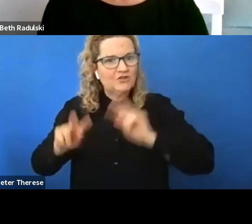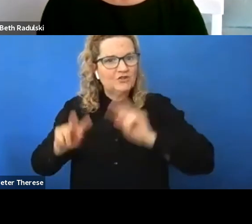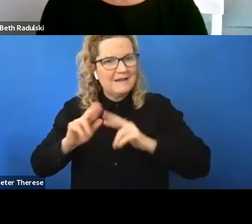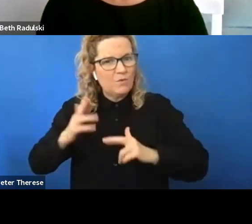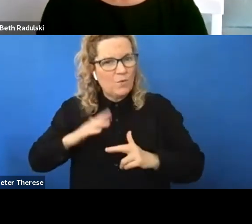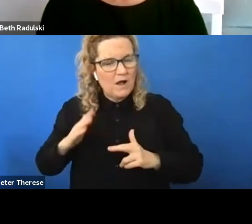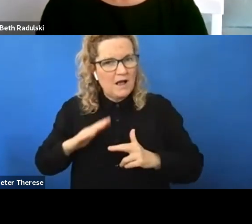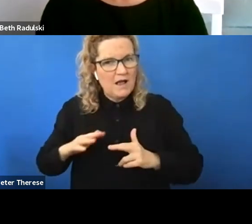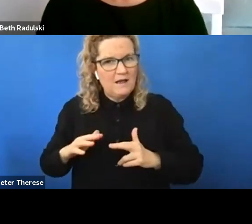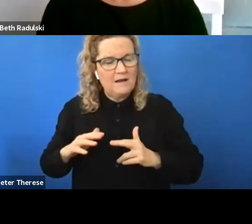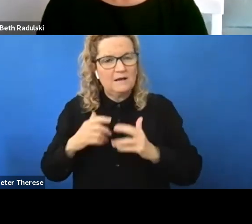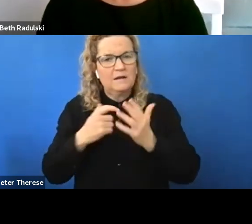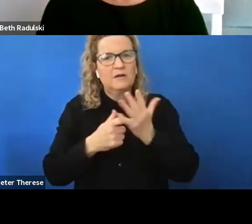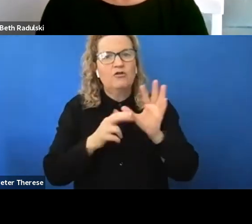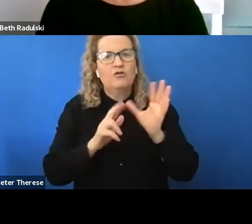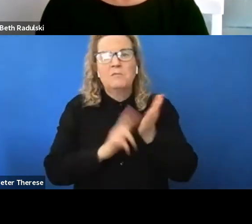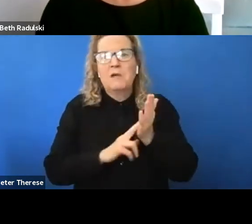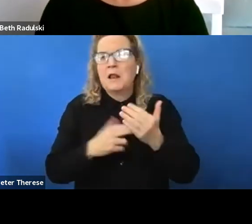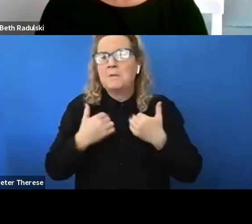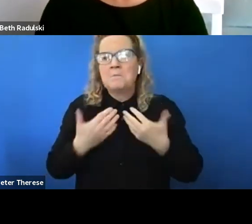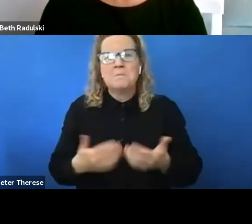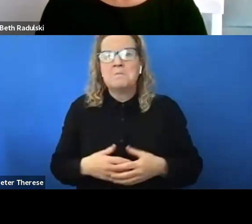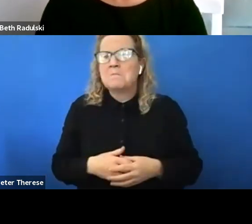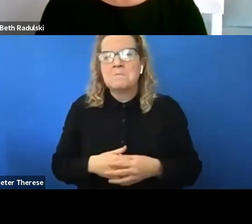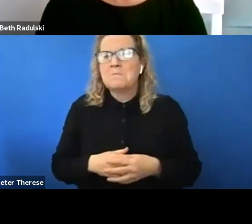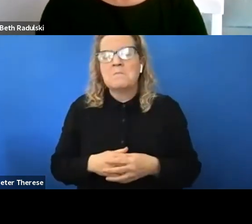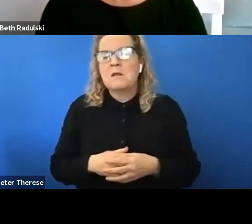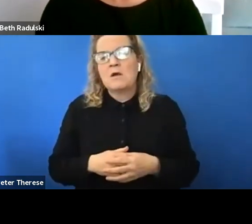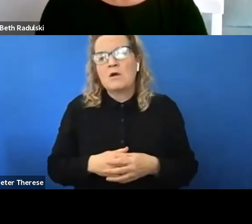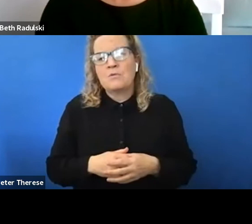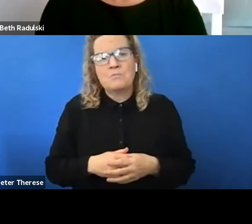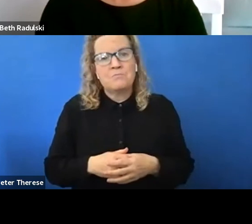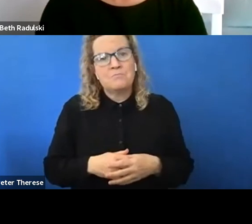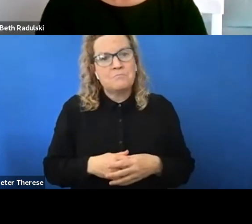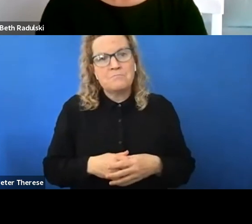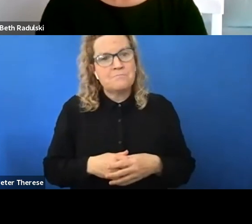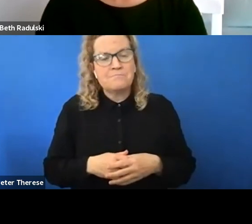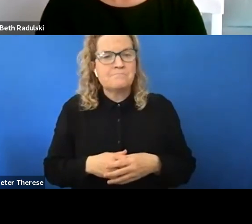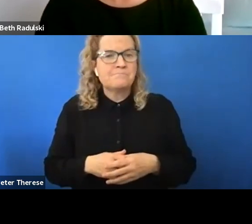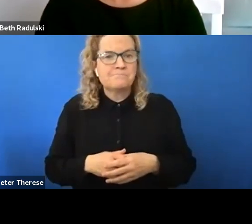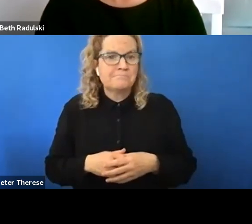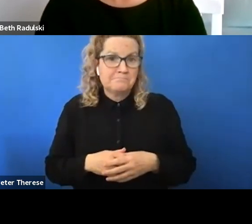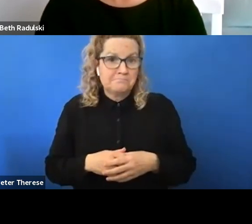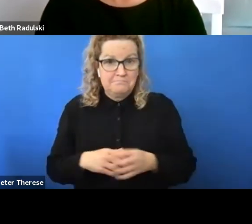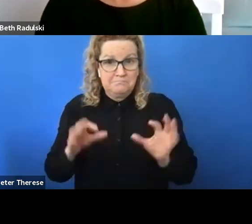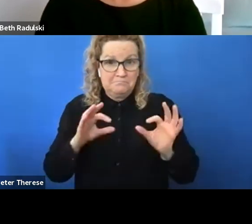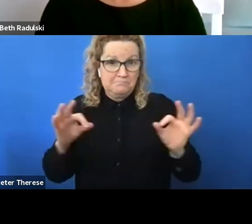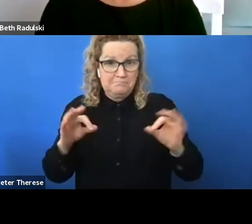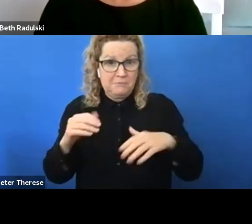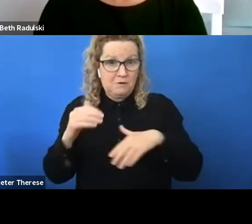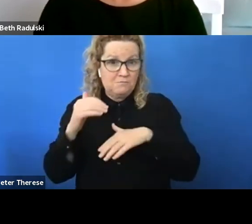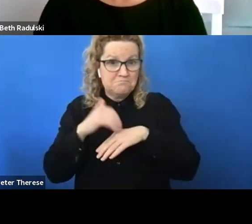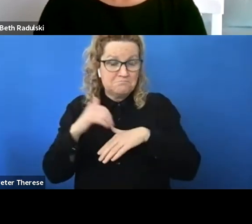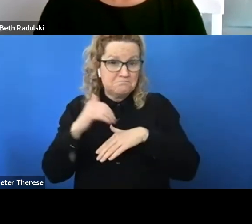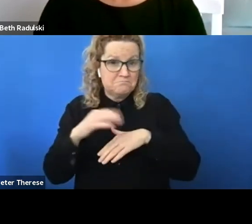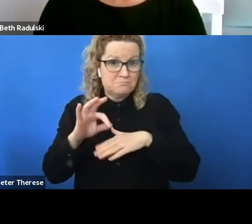no i haven't really um um have any difficulty in